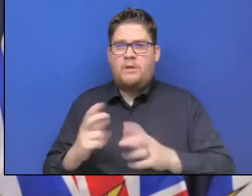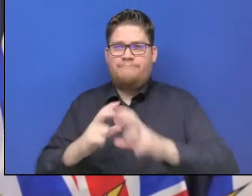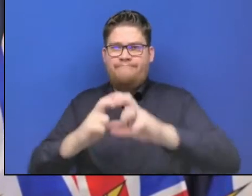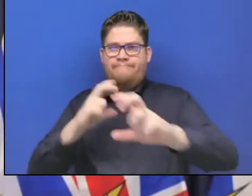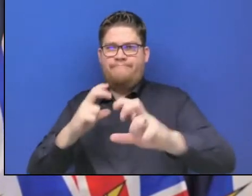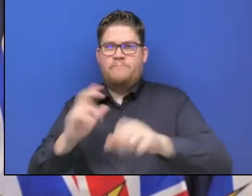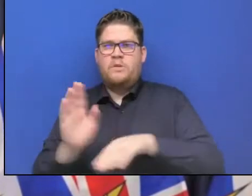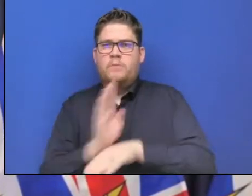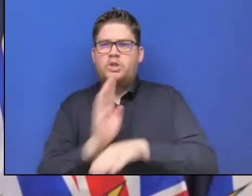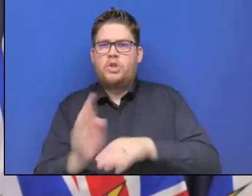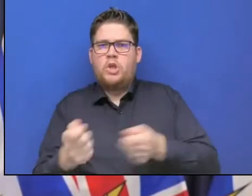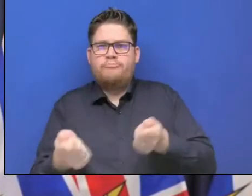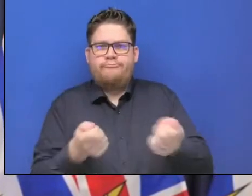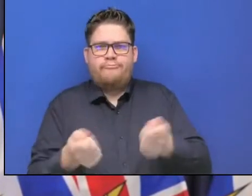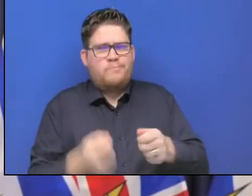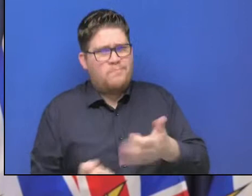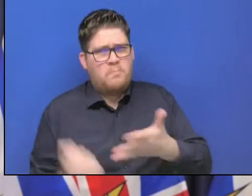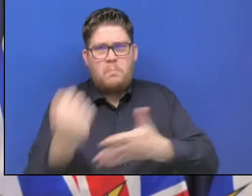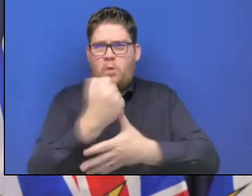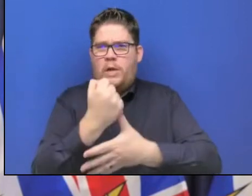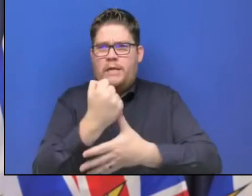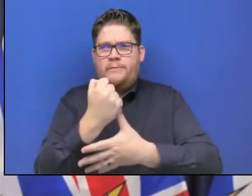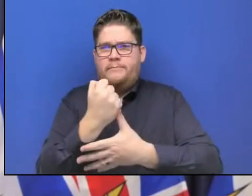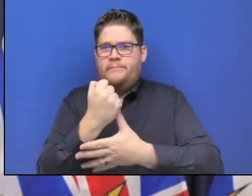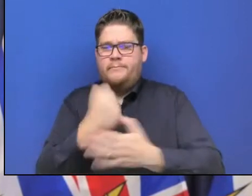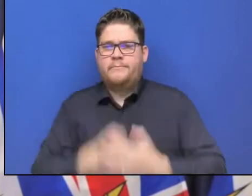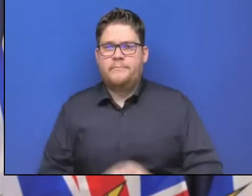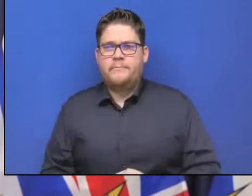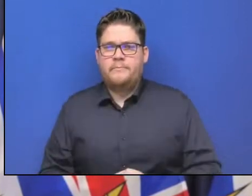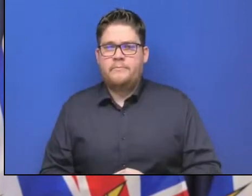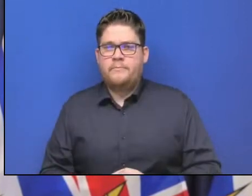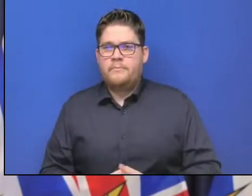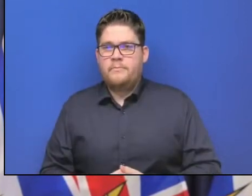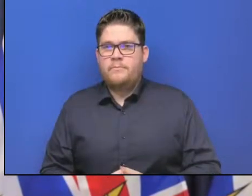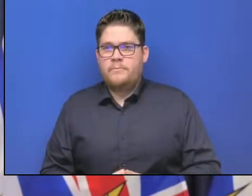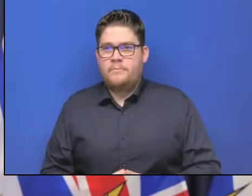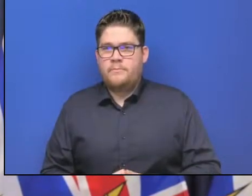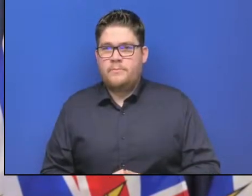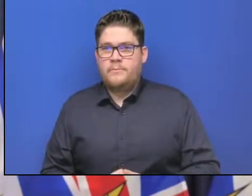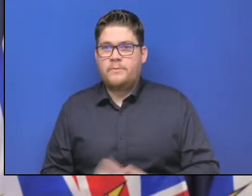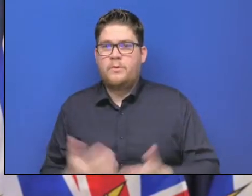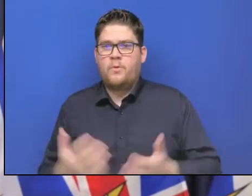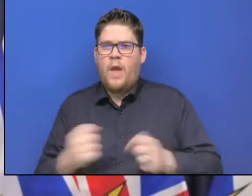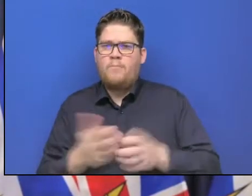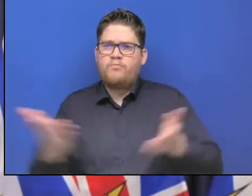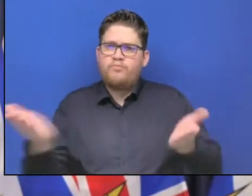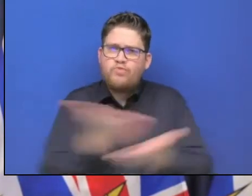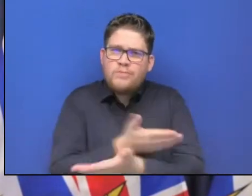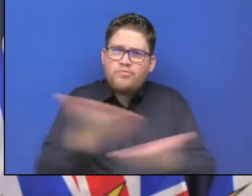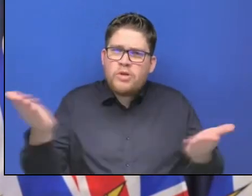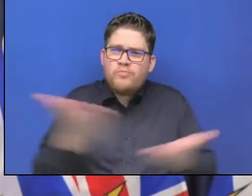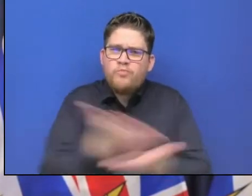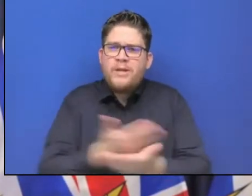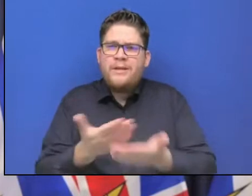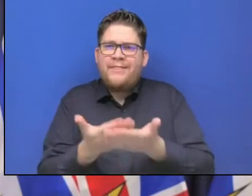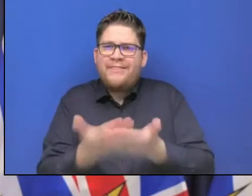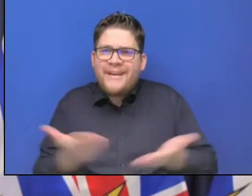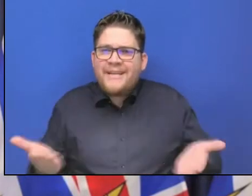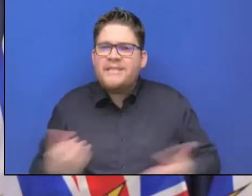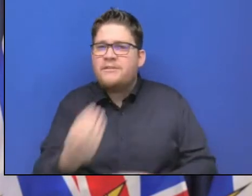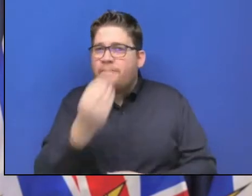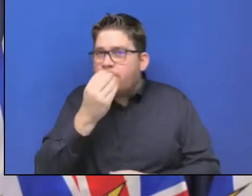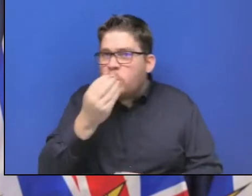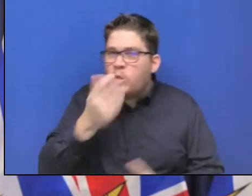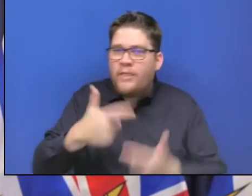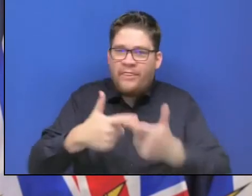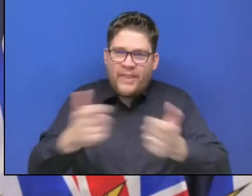vehicles. to move goods and services between the province and the rest of the country. We will look